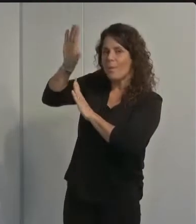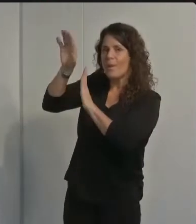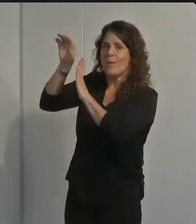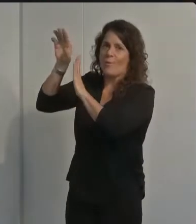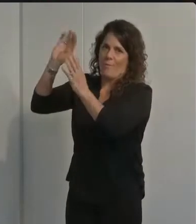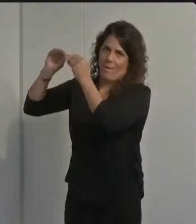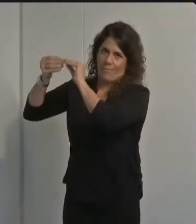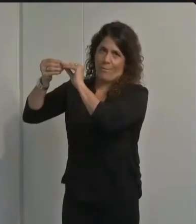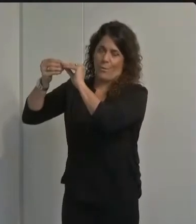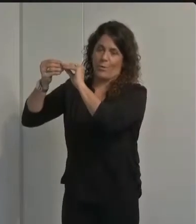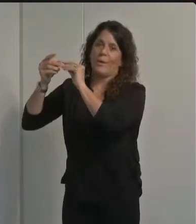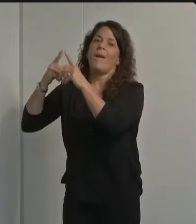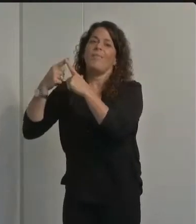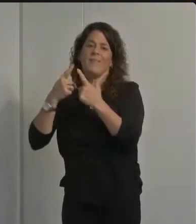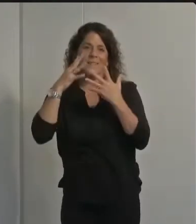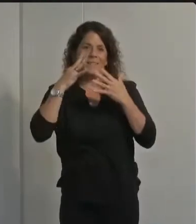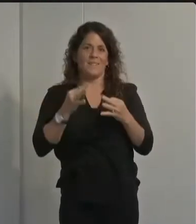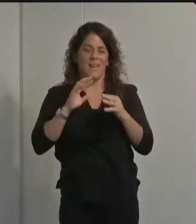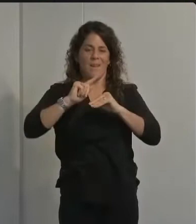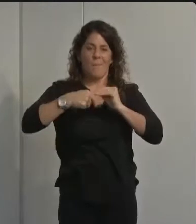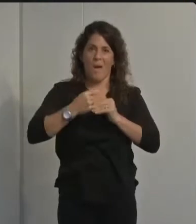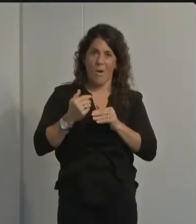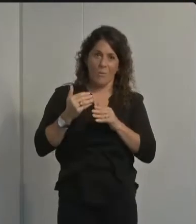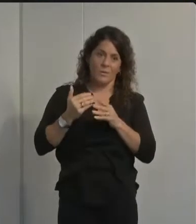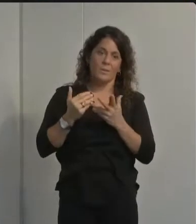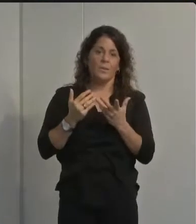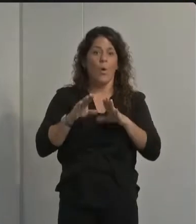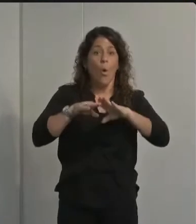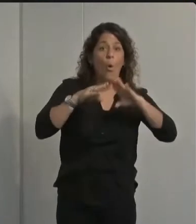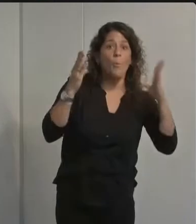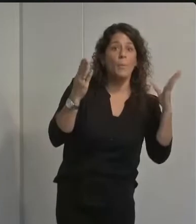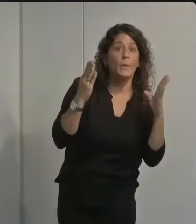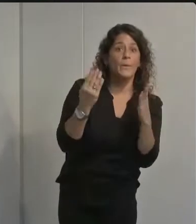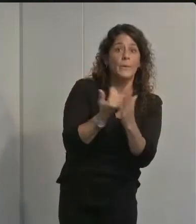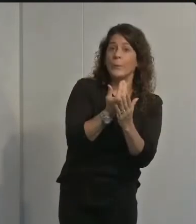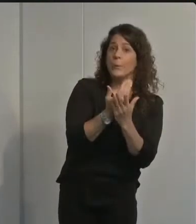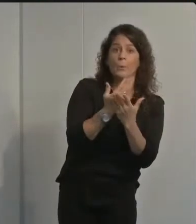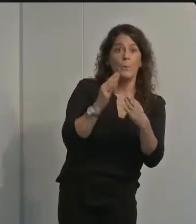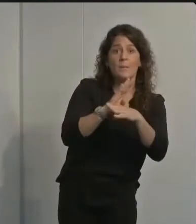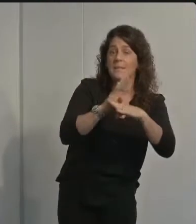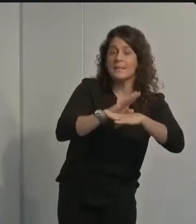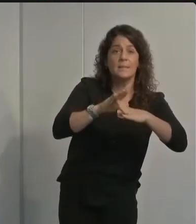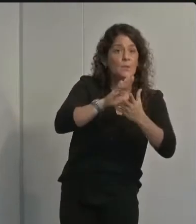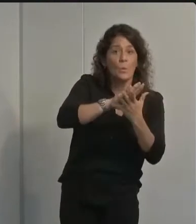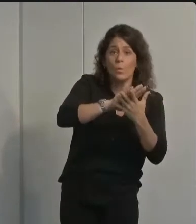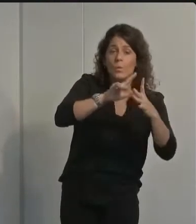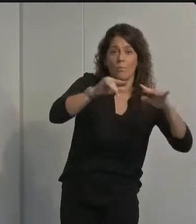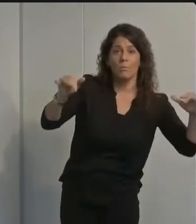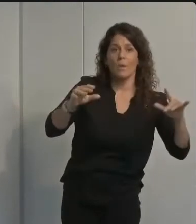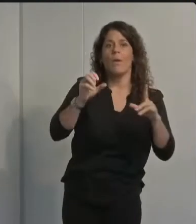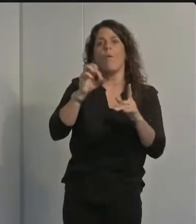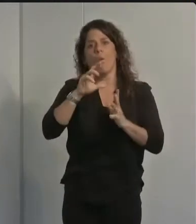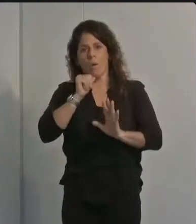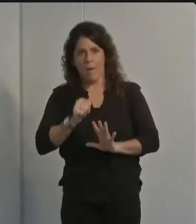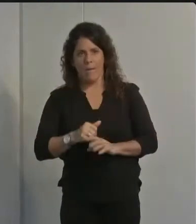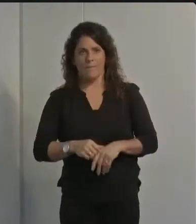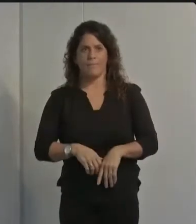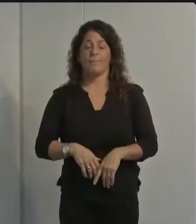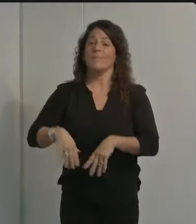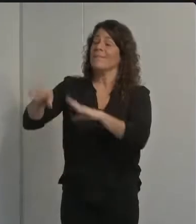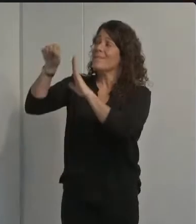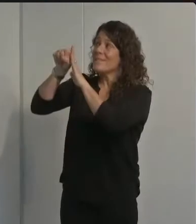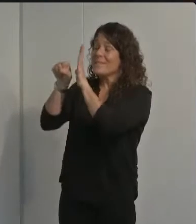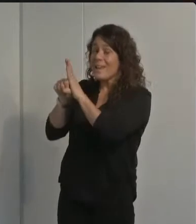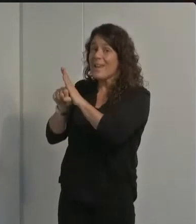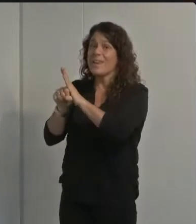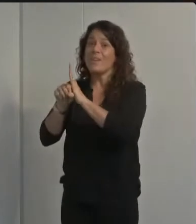in the current reopening tier or move forwards or backwards so what what does this difference between the state report and when the county report